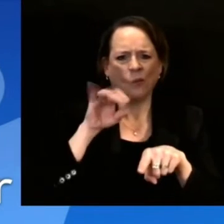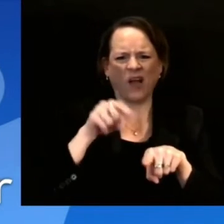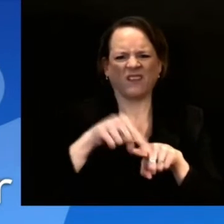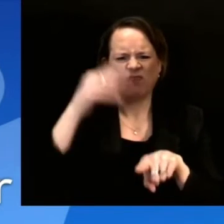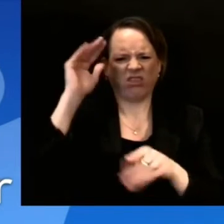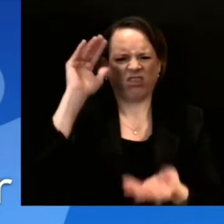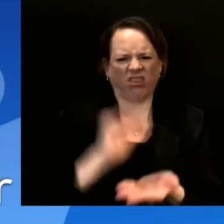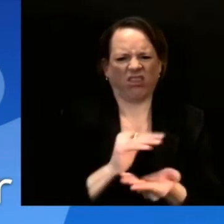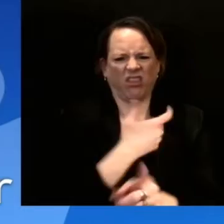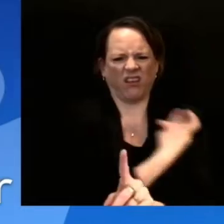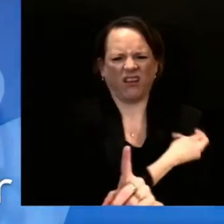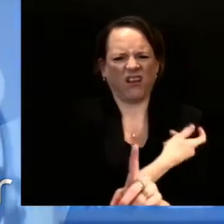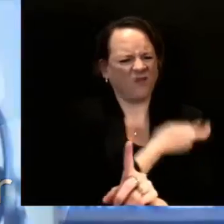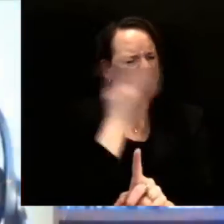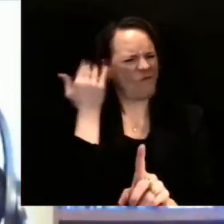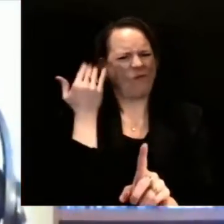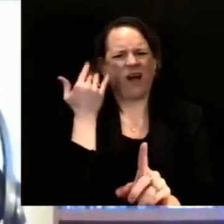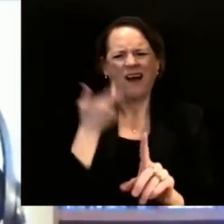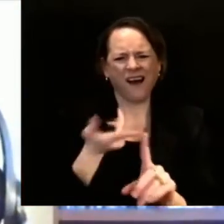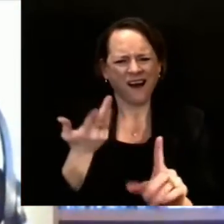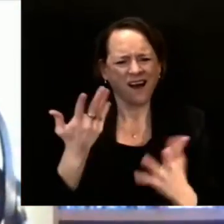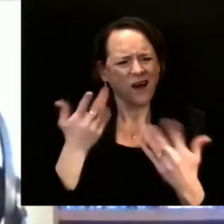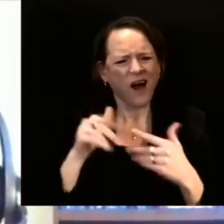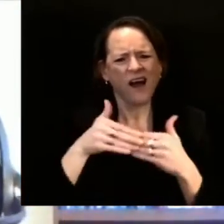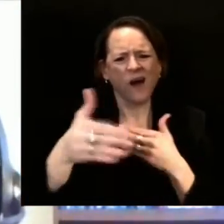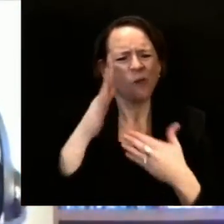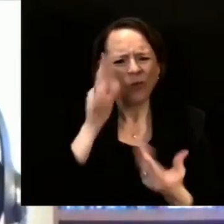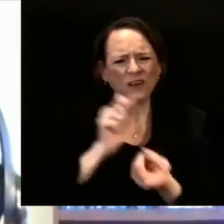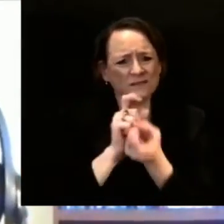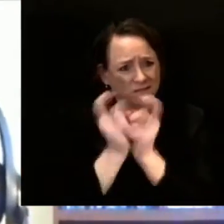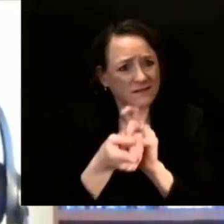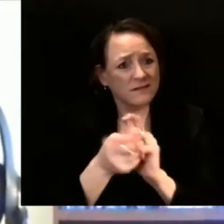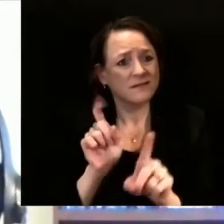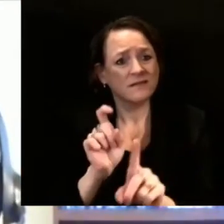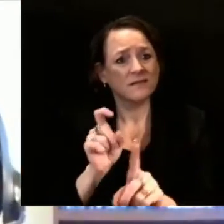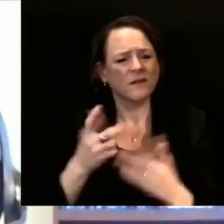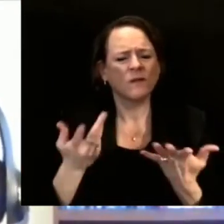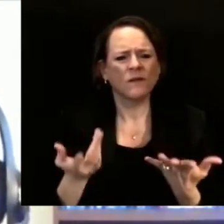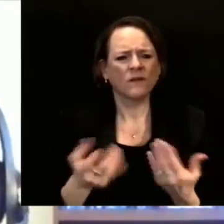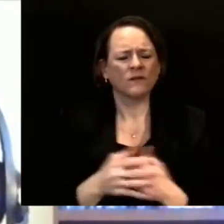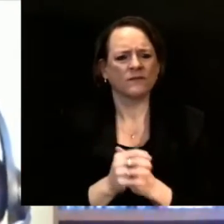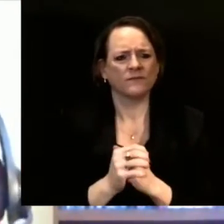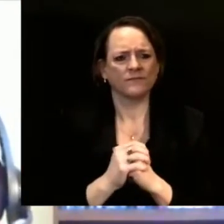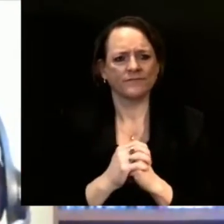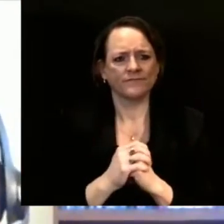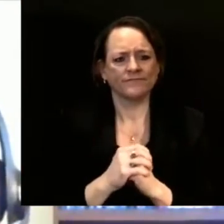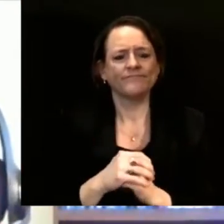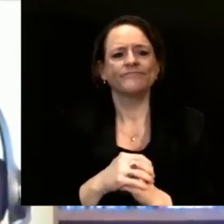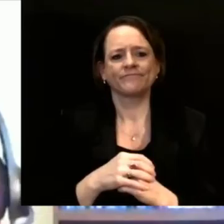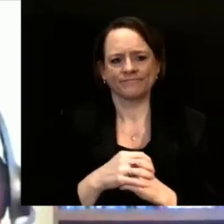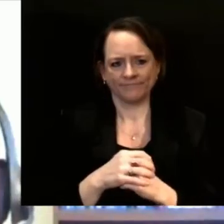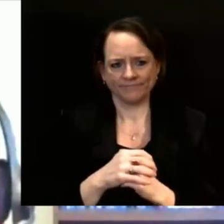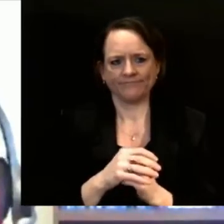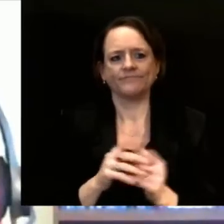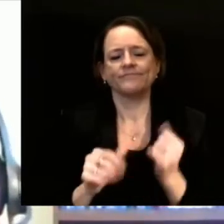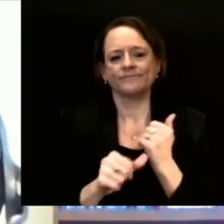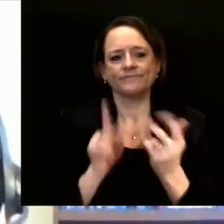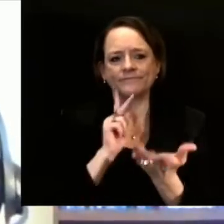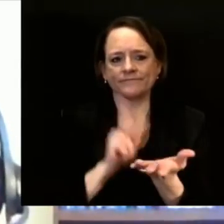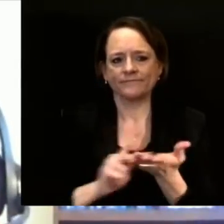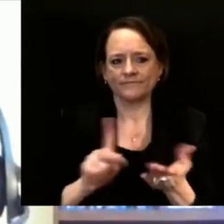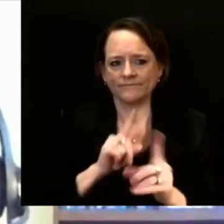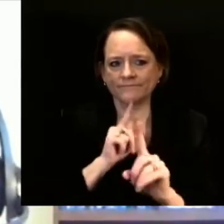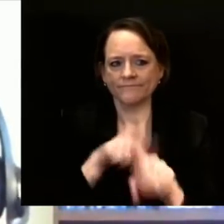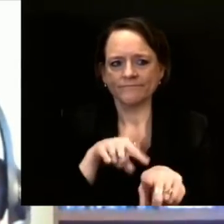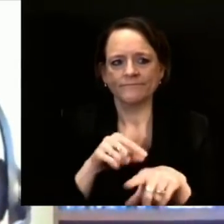So David, a couple of things continue to influence that. And one, I know you've heard from